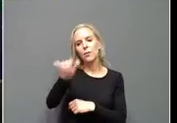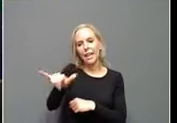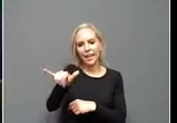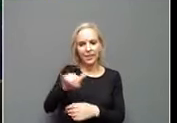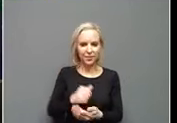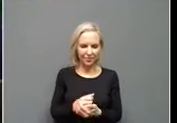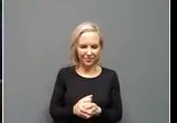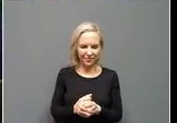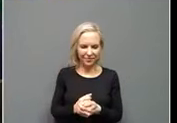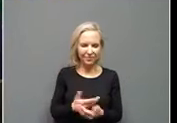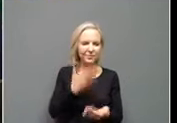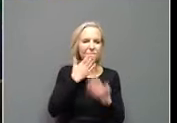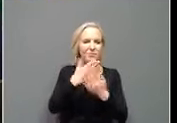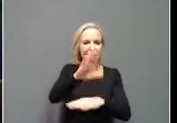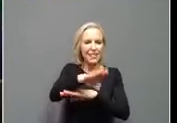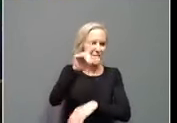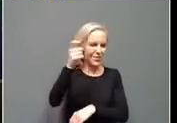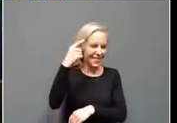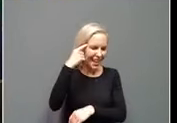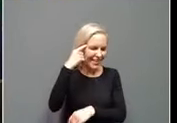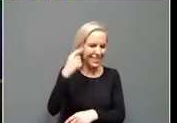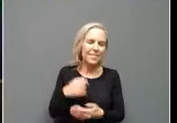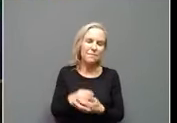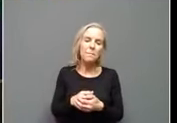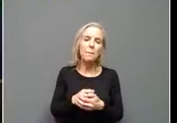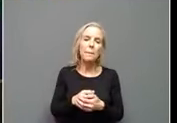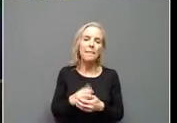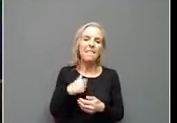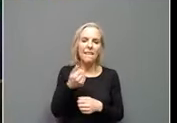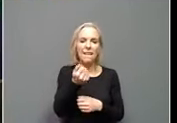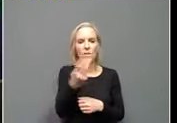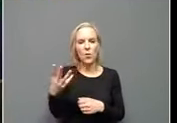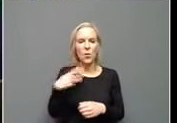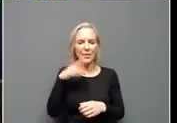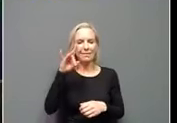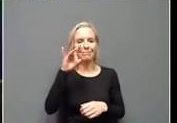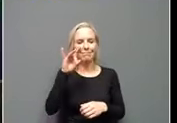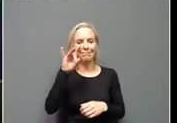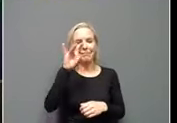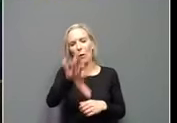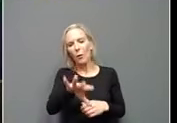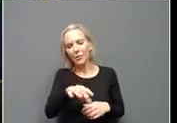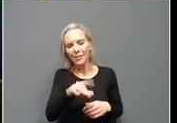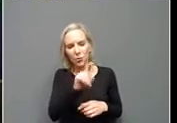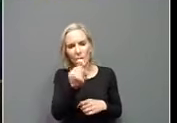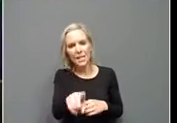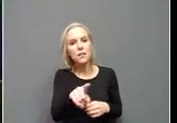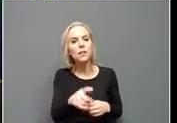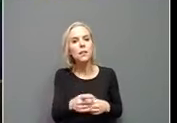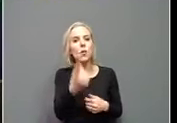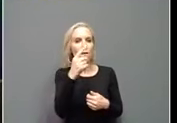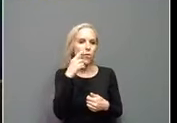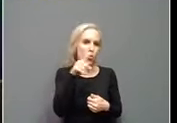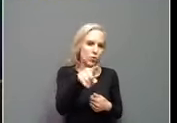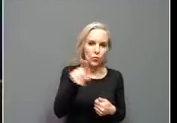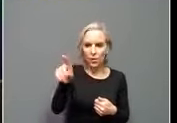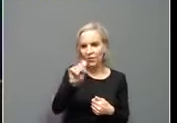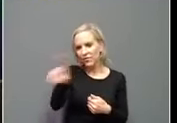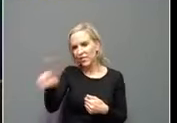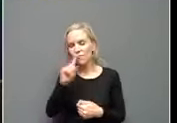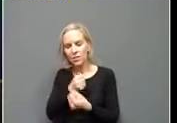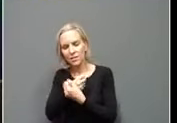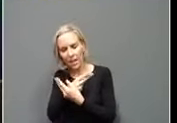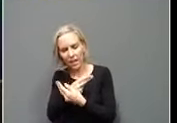Good afternoon, governor. And, I've got a couple of, can throw at you here. Um, one for you and one for Dr. Back. Uh,